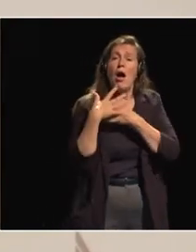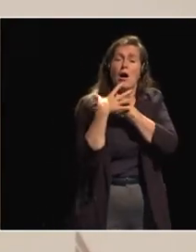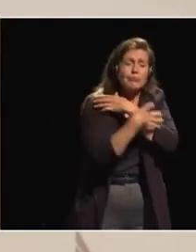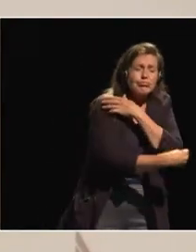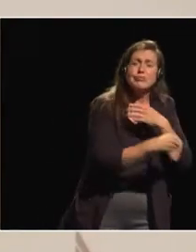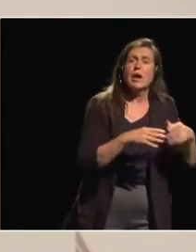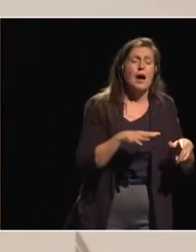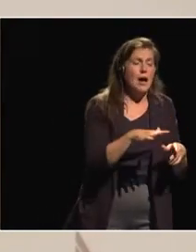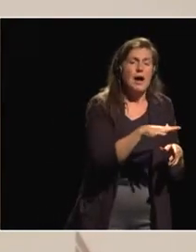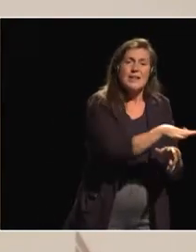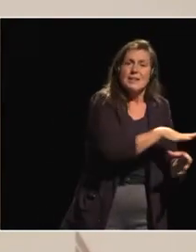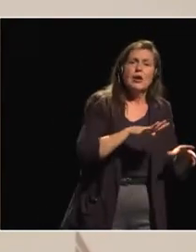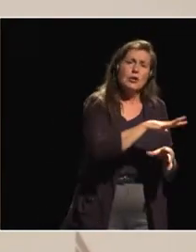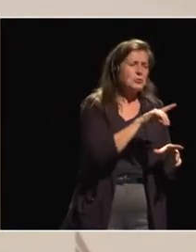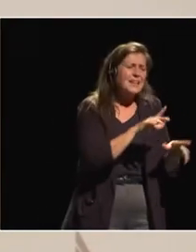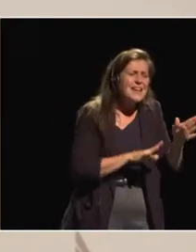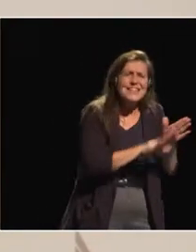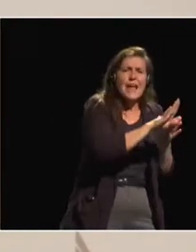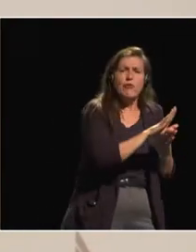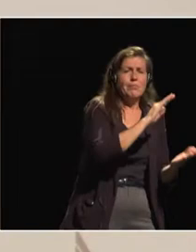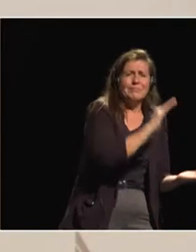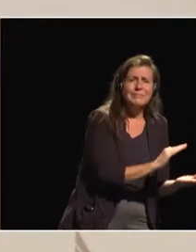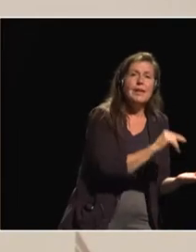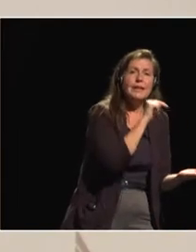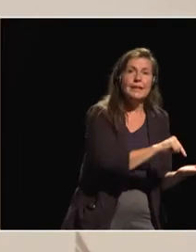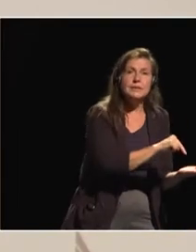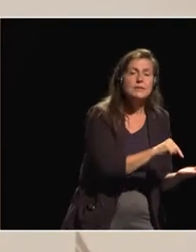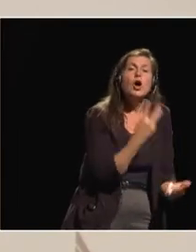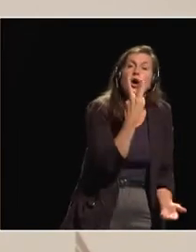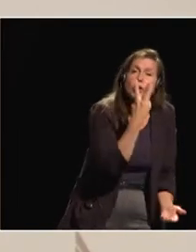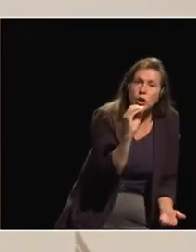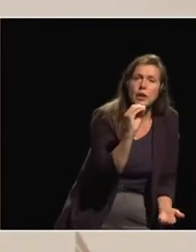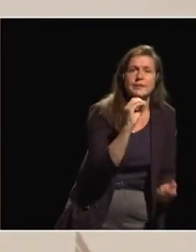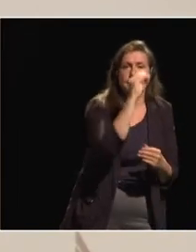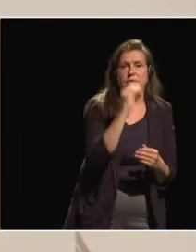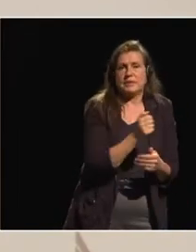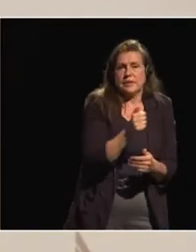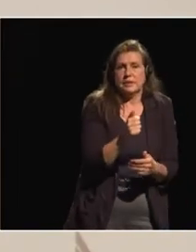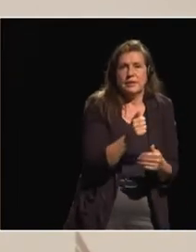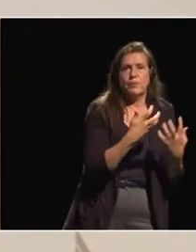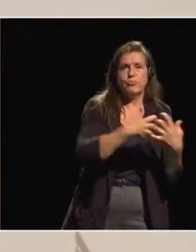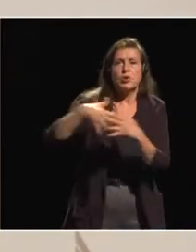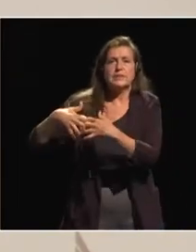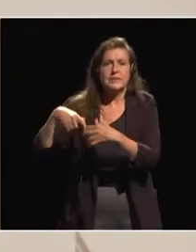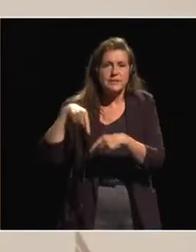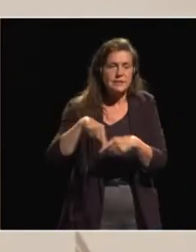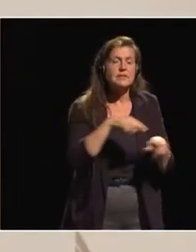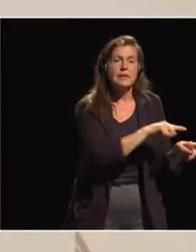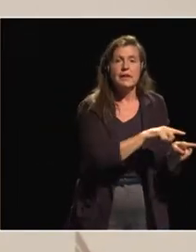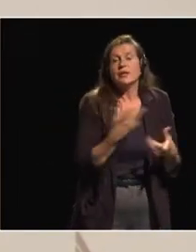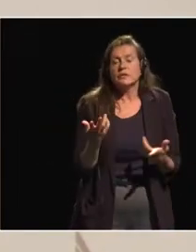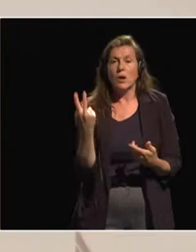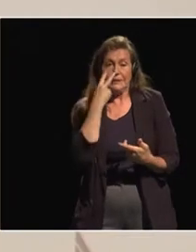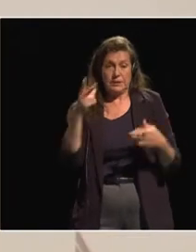than 30% of the agro-produced being processed. So, you see the gap